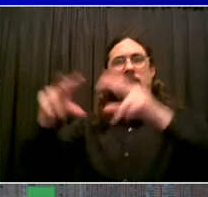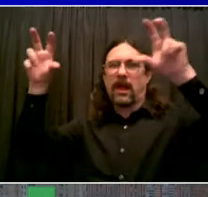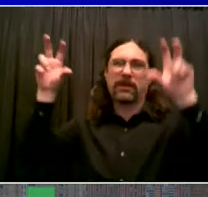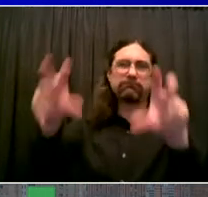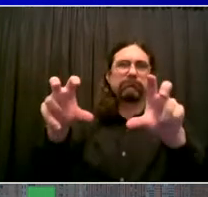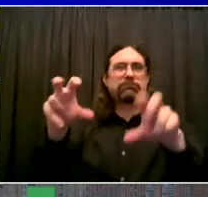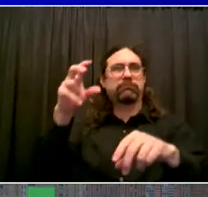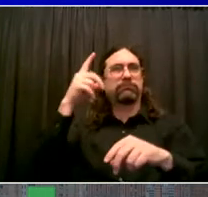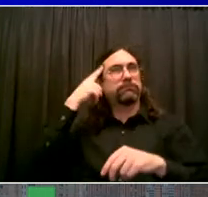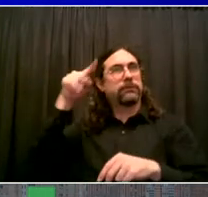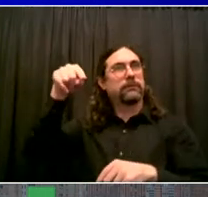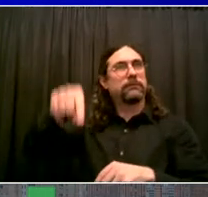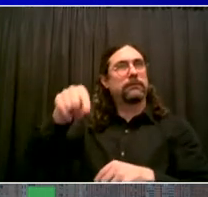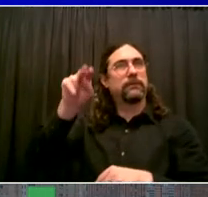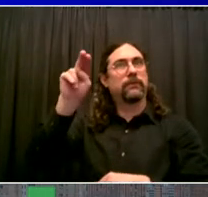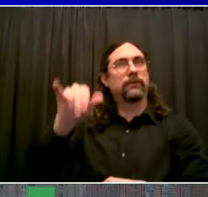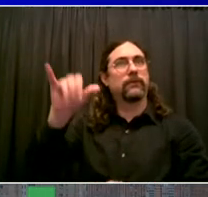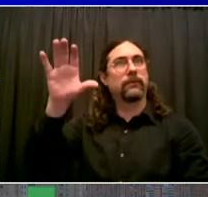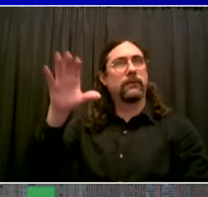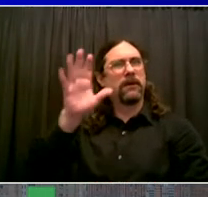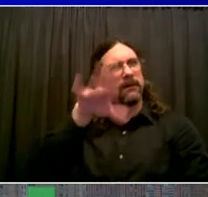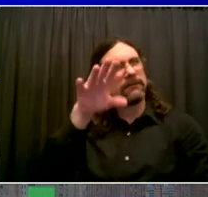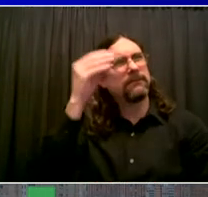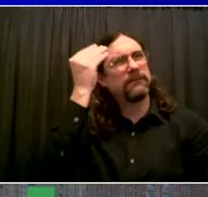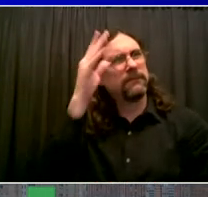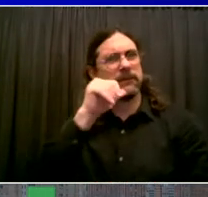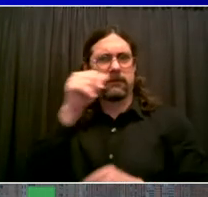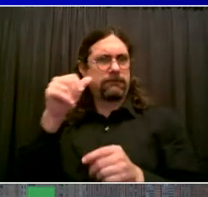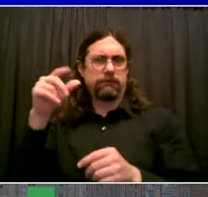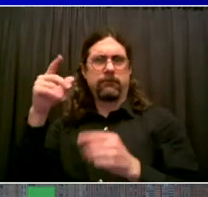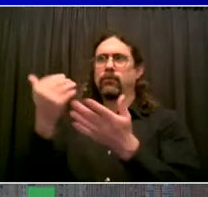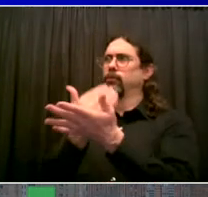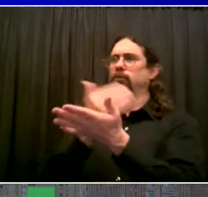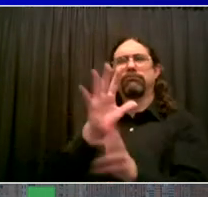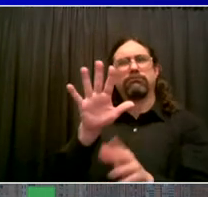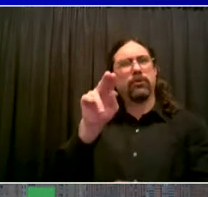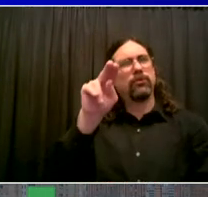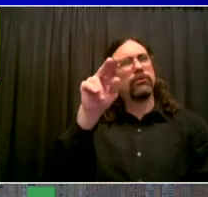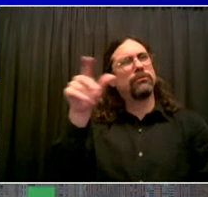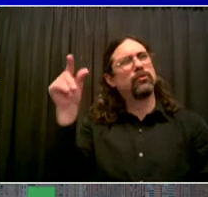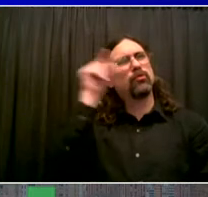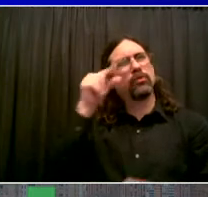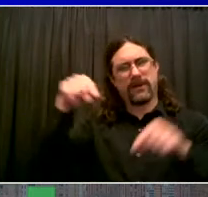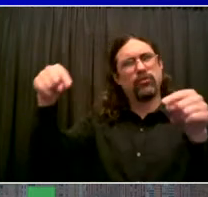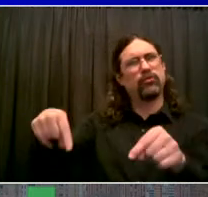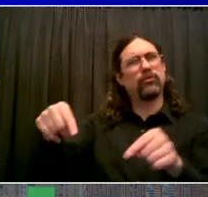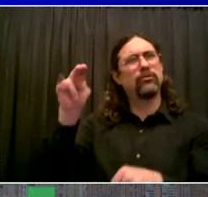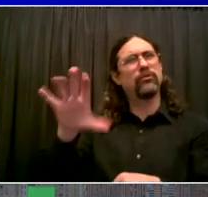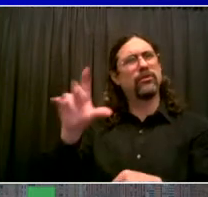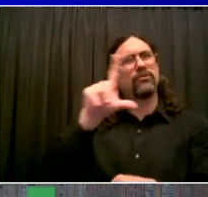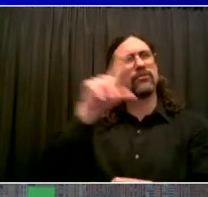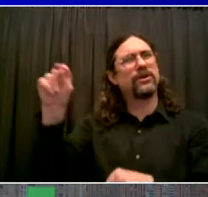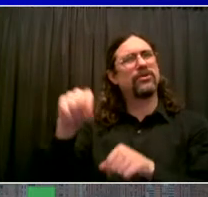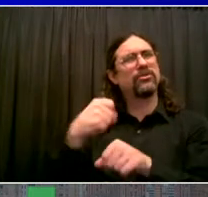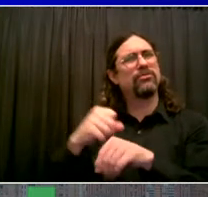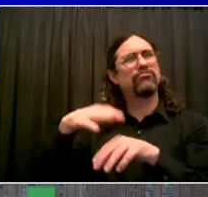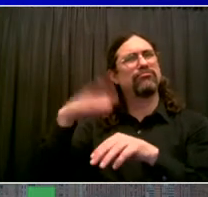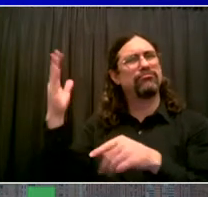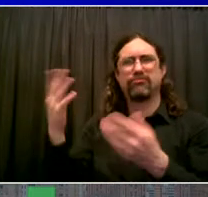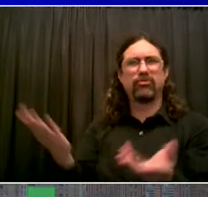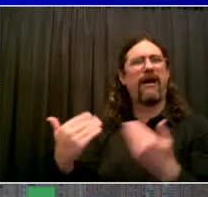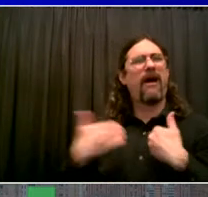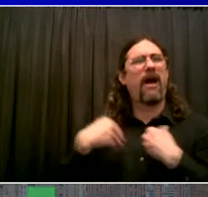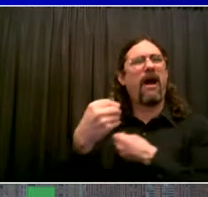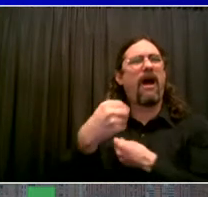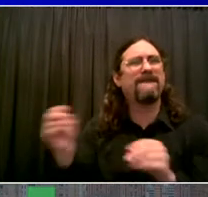20 years. And Google considers New York its second home. The commitment that they are making will continue to expand their presence here.